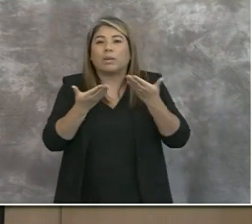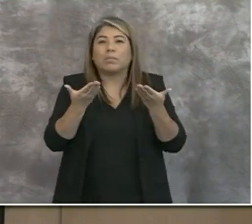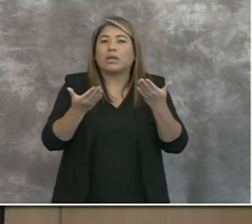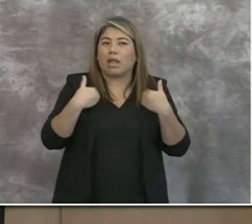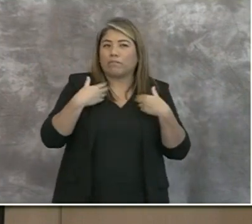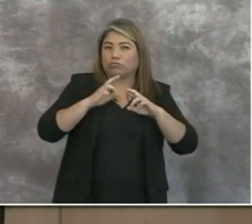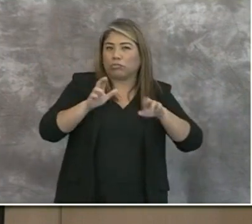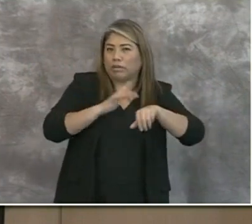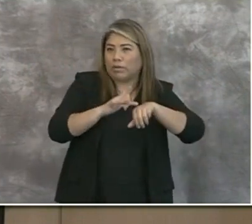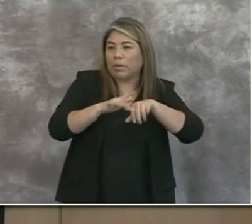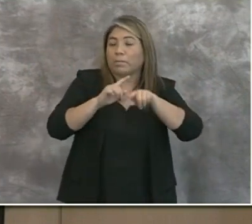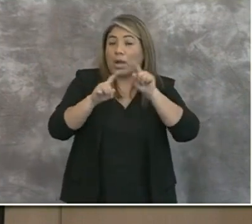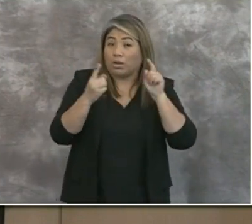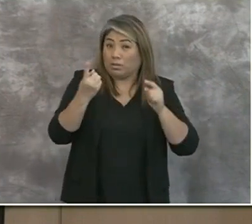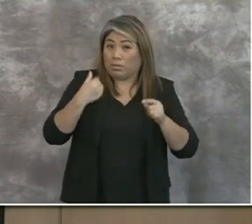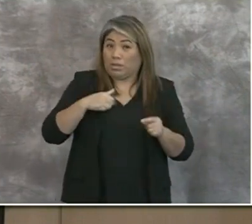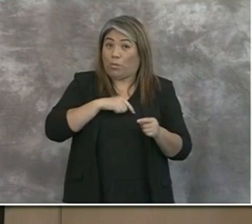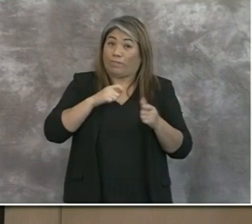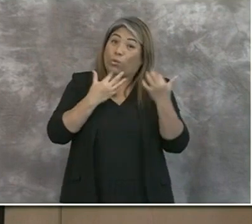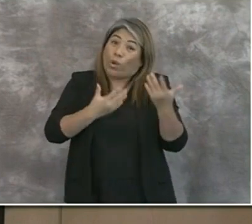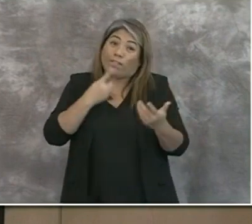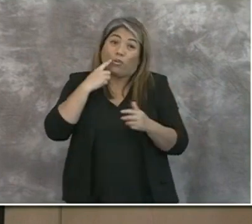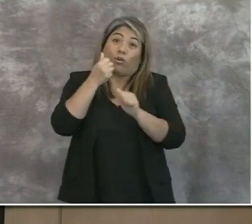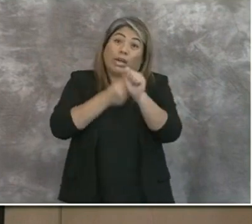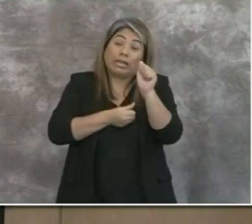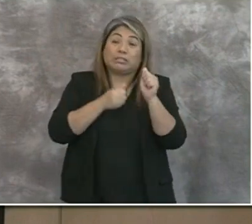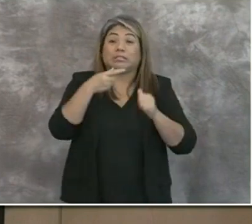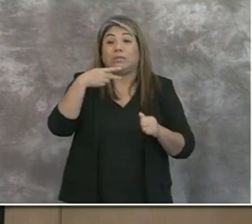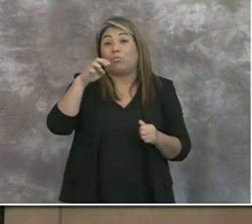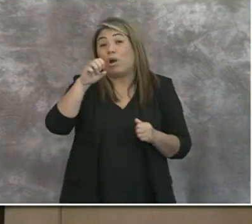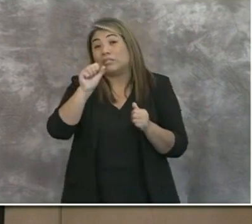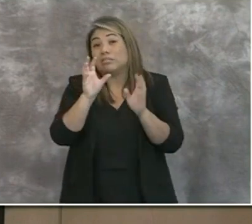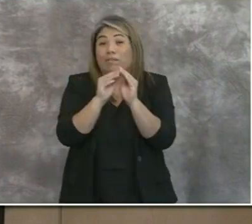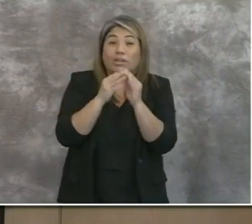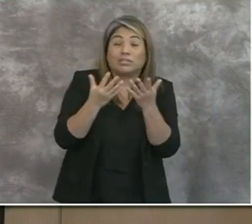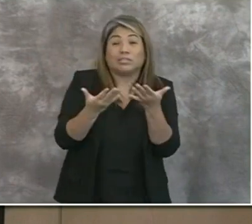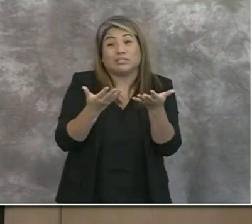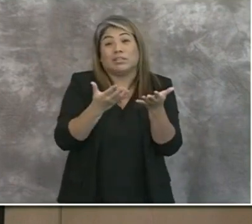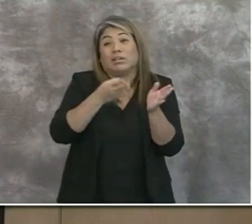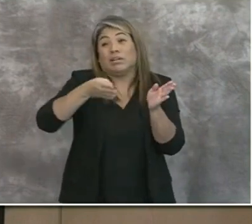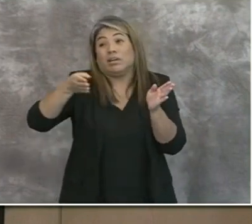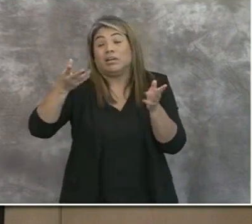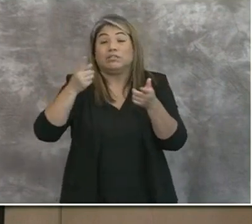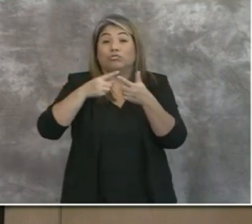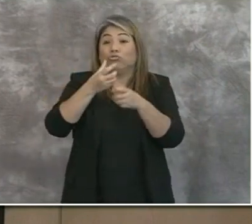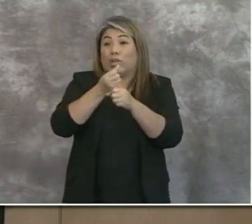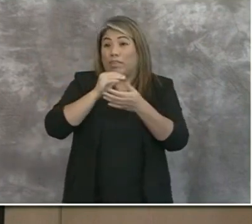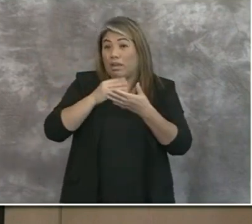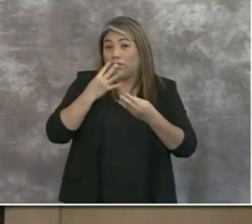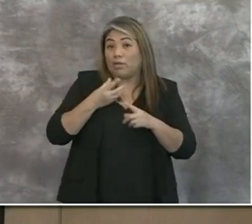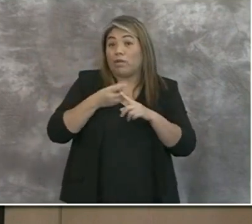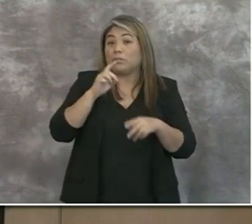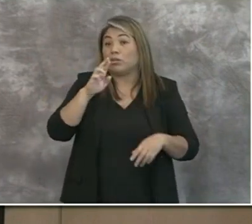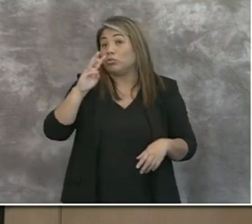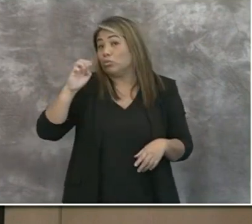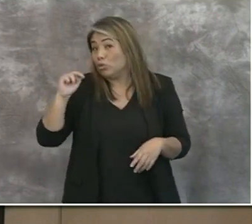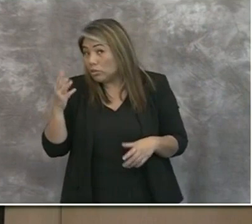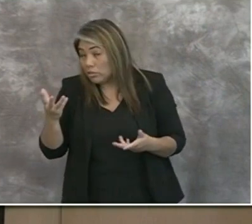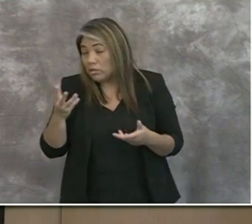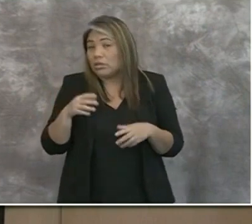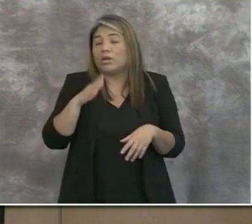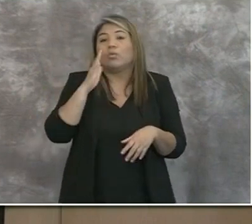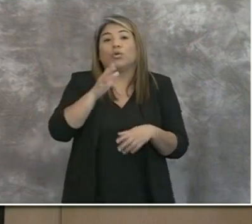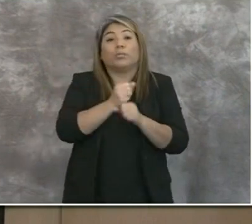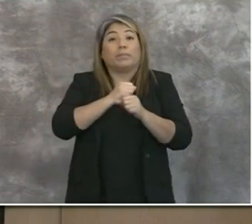available, but this is something that we have to wait for each press conference to get that information from Dr. Wooten. And are you